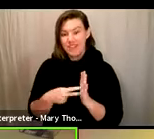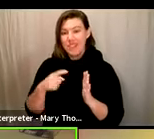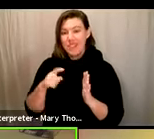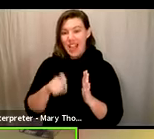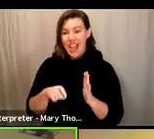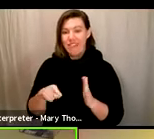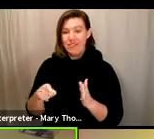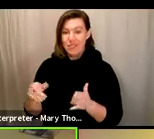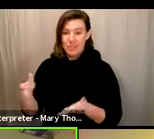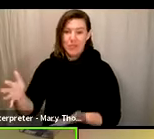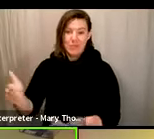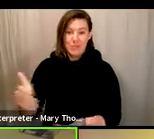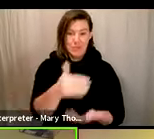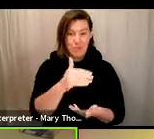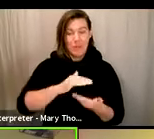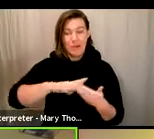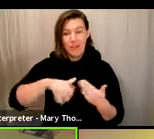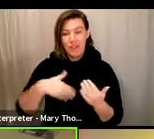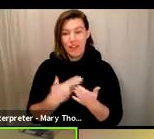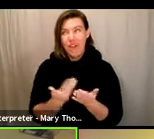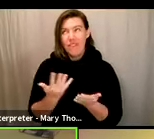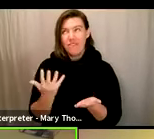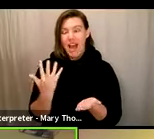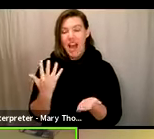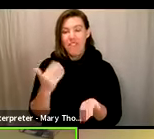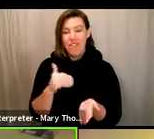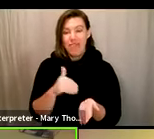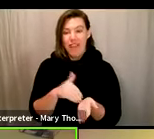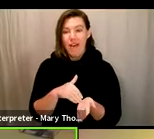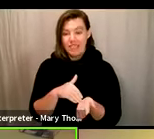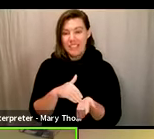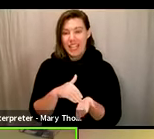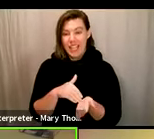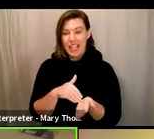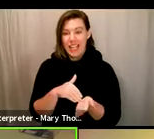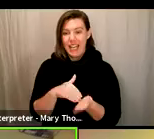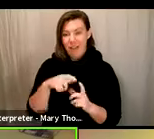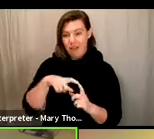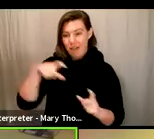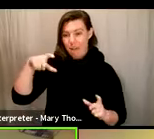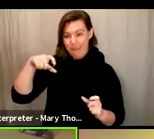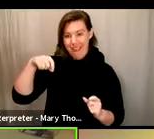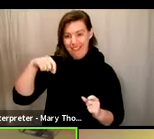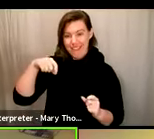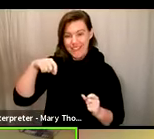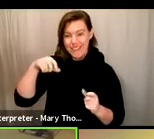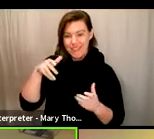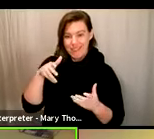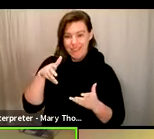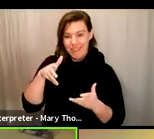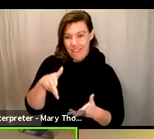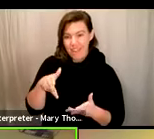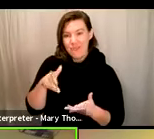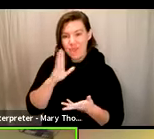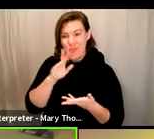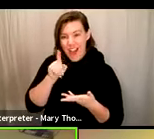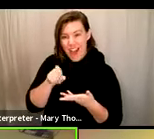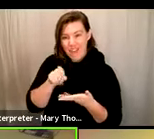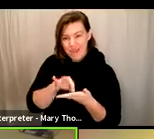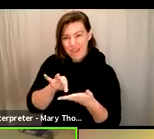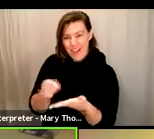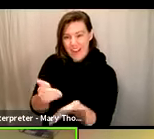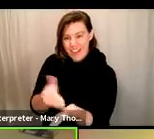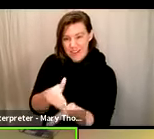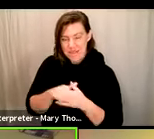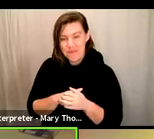5000 boxes we have to go into to pull out the ballots for ledge five. Total votes that we'll be taking another look at is